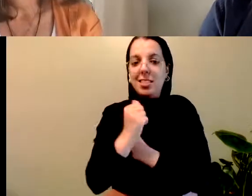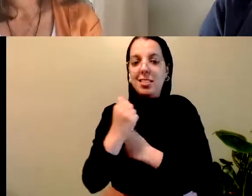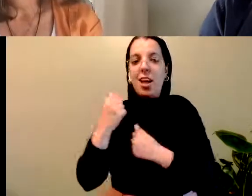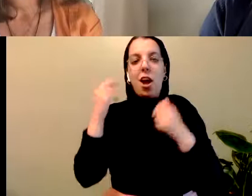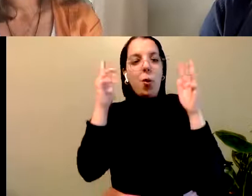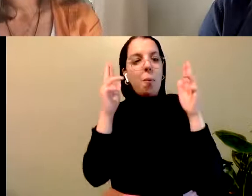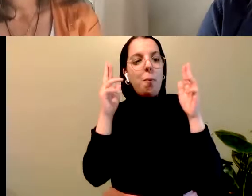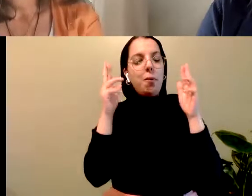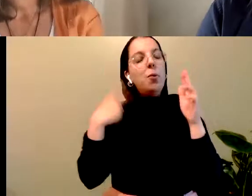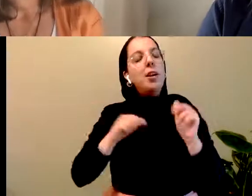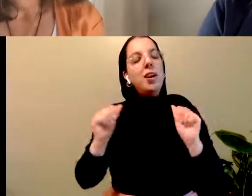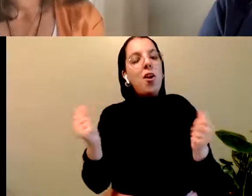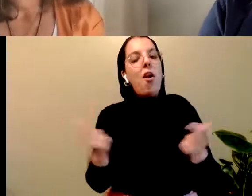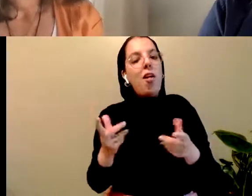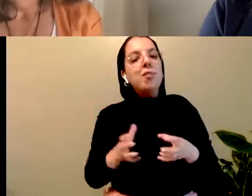in a good way.